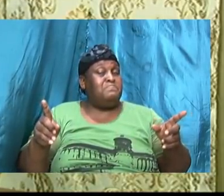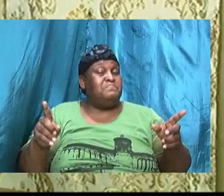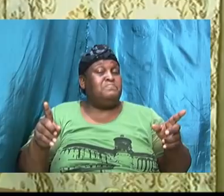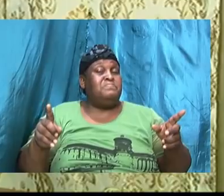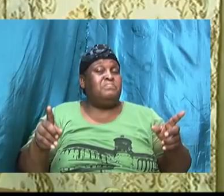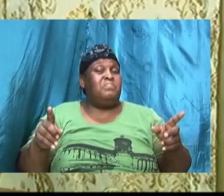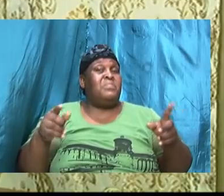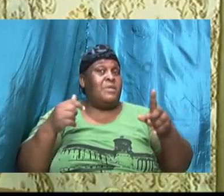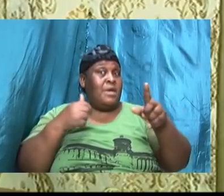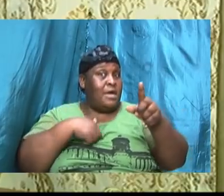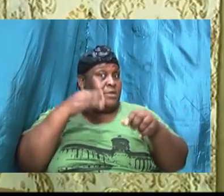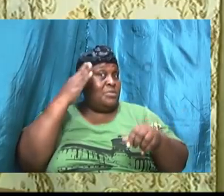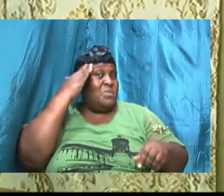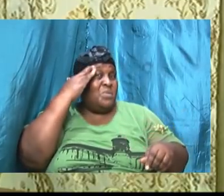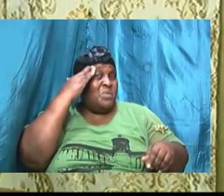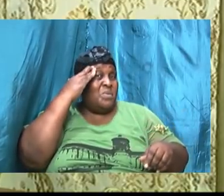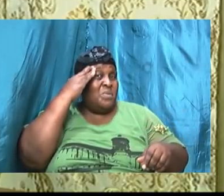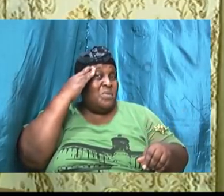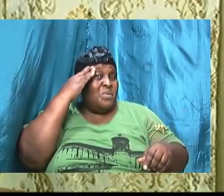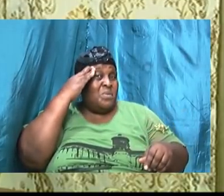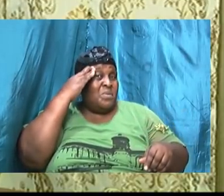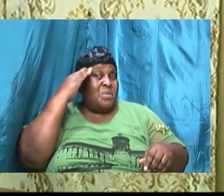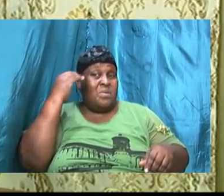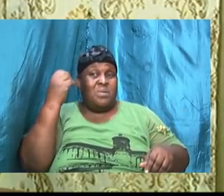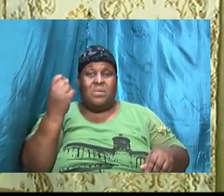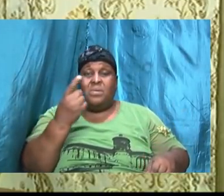I know that there are always repercussions